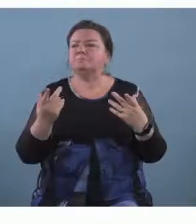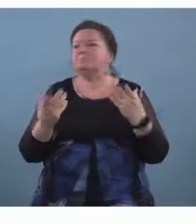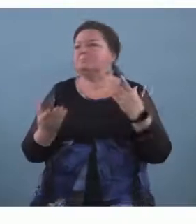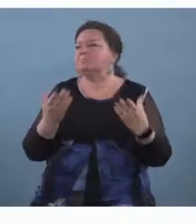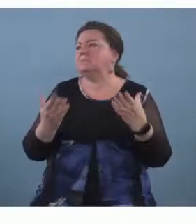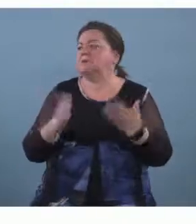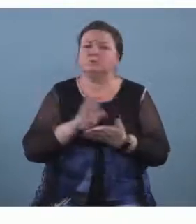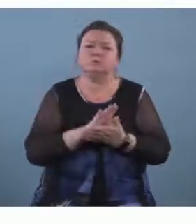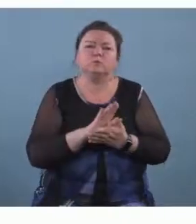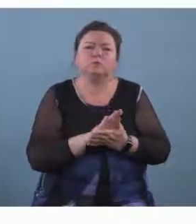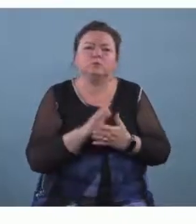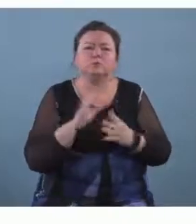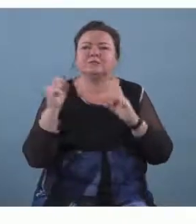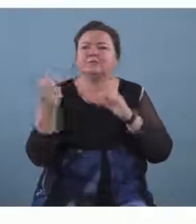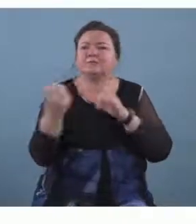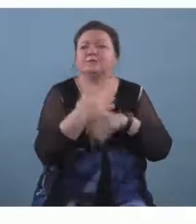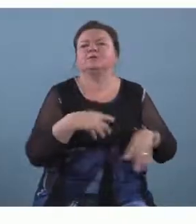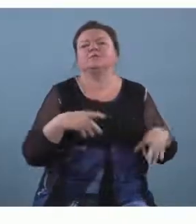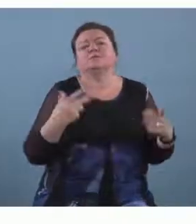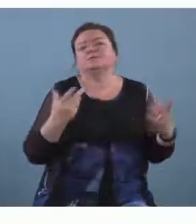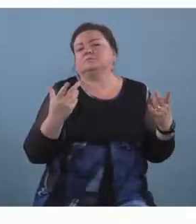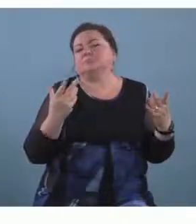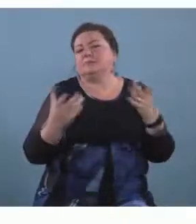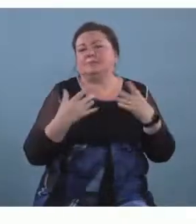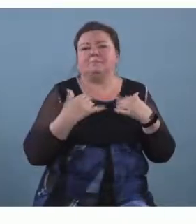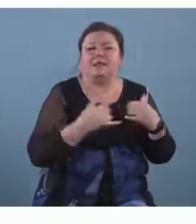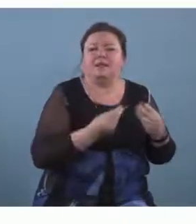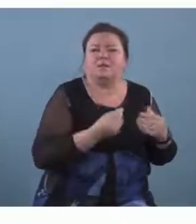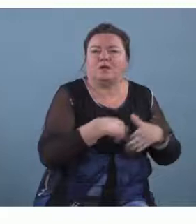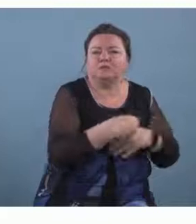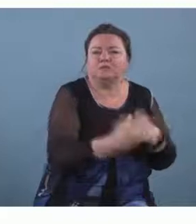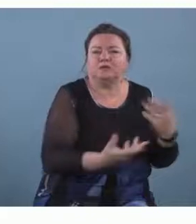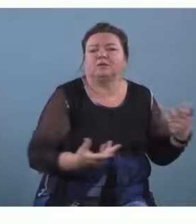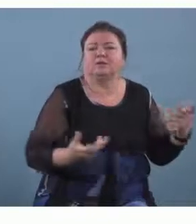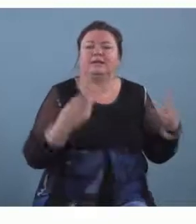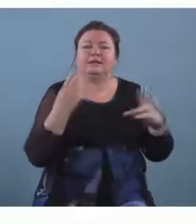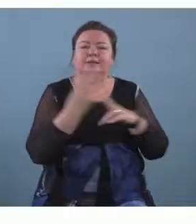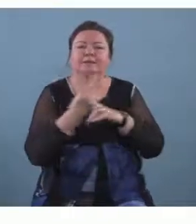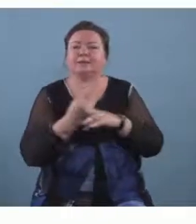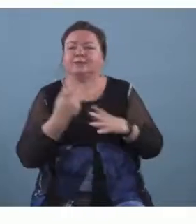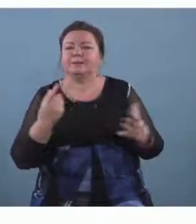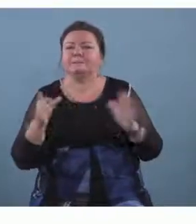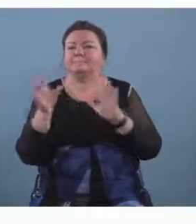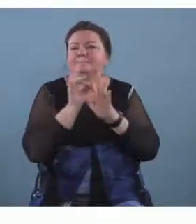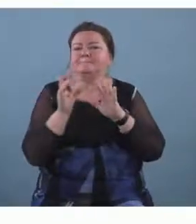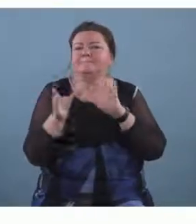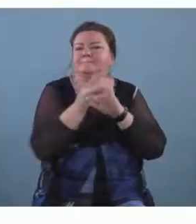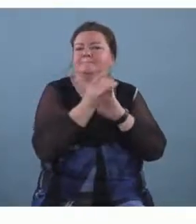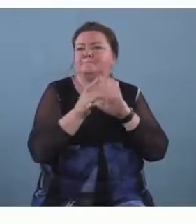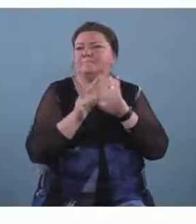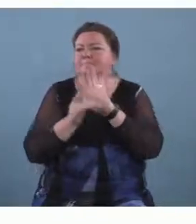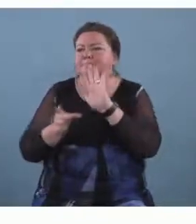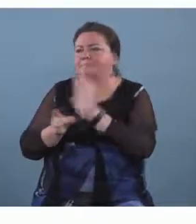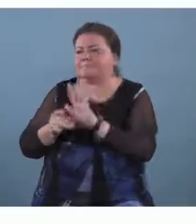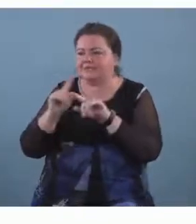a school or it could be in the playground it could be anywhere really and um you do a site